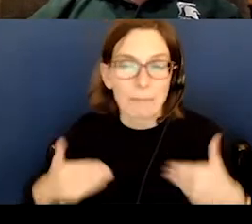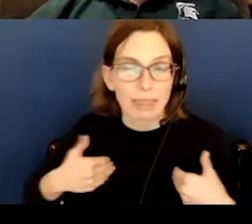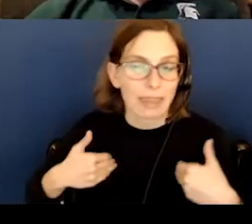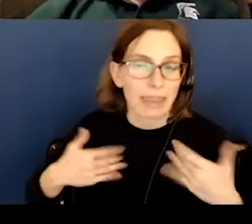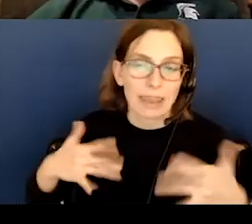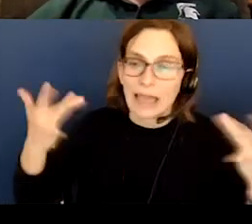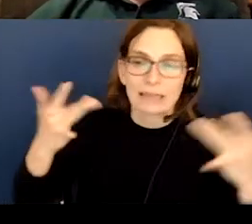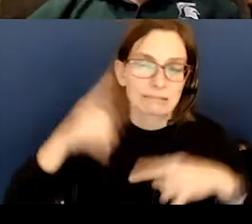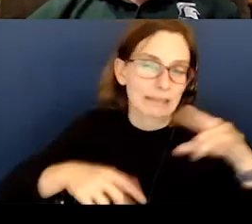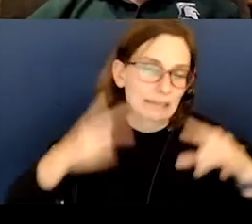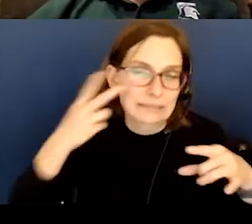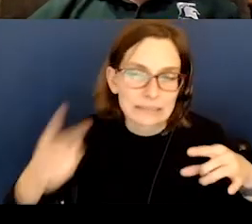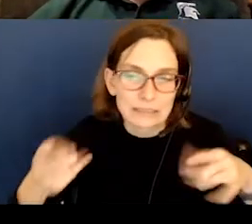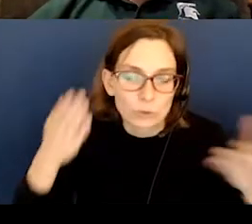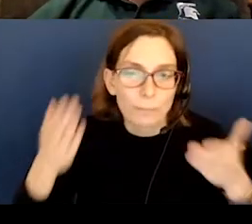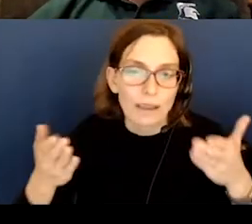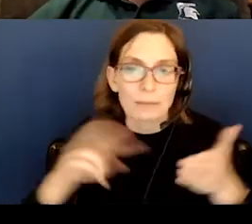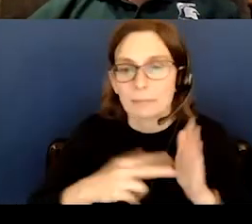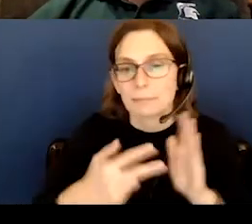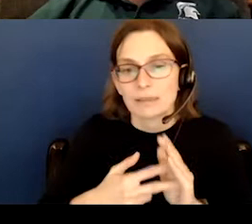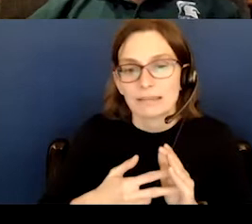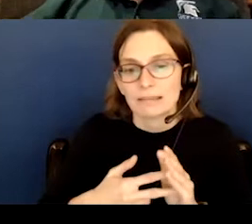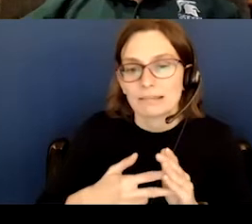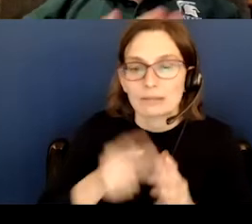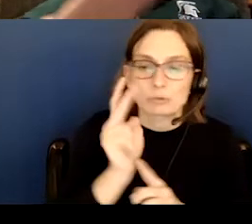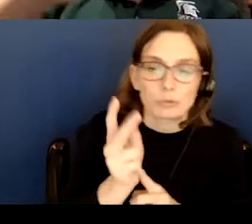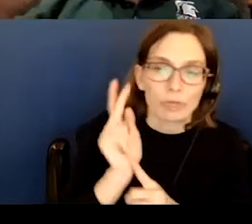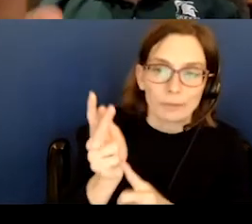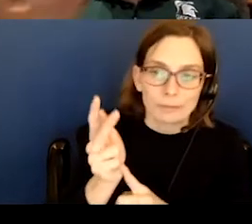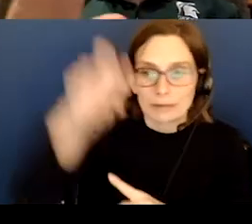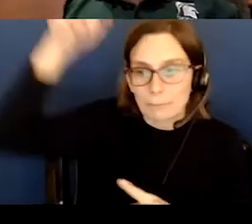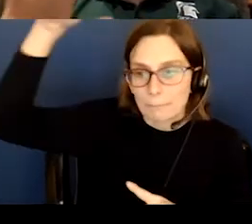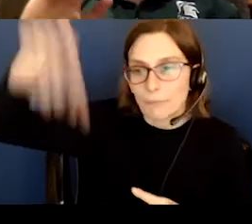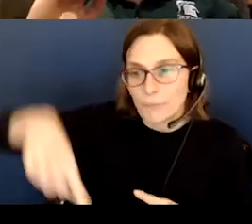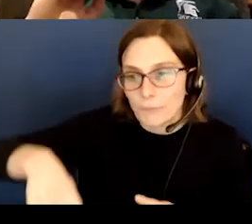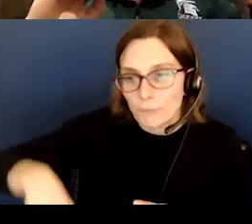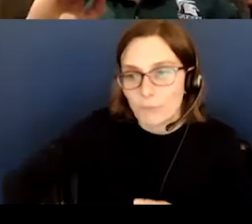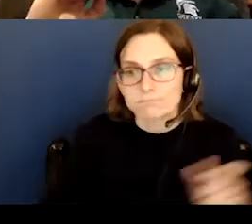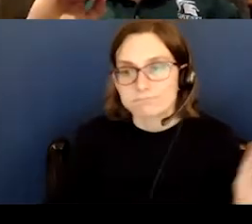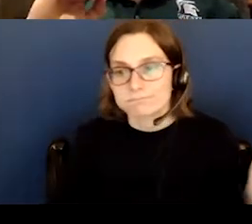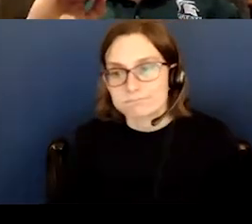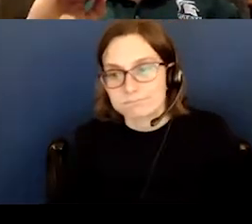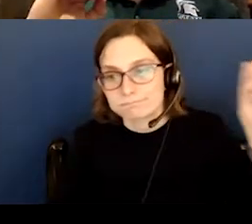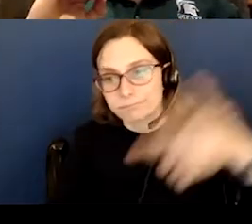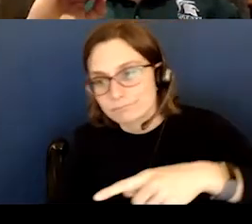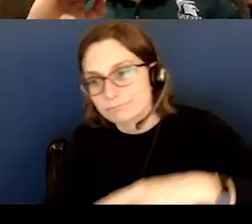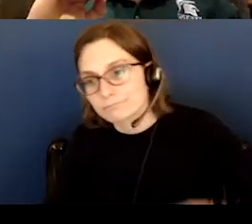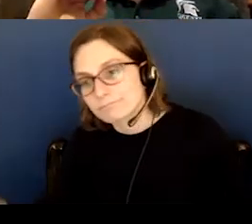see the bright ones. You might see one meteor every two or three minutes for the entire sky. Um,